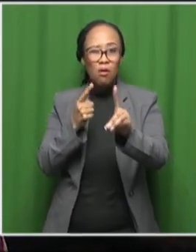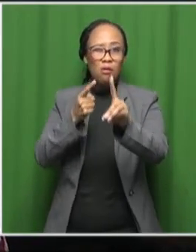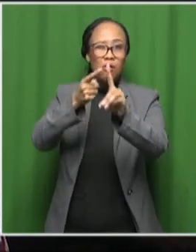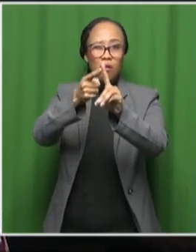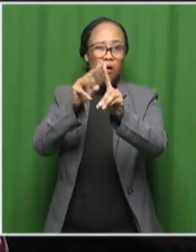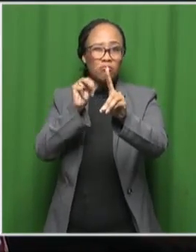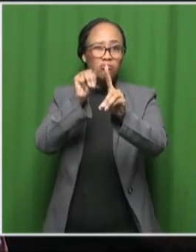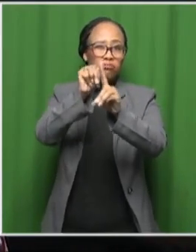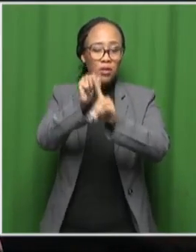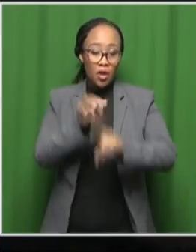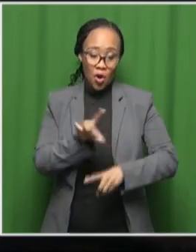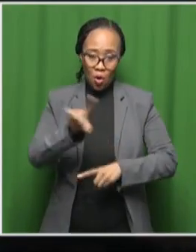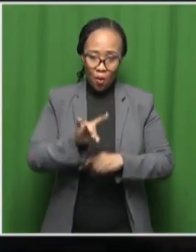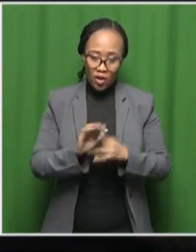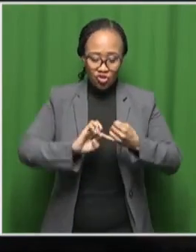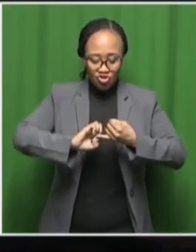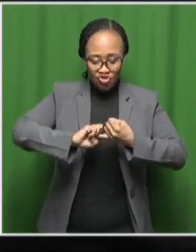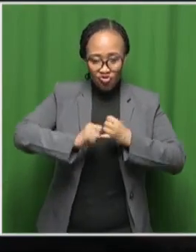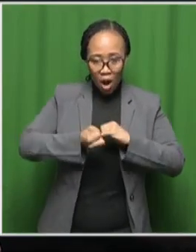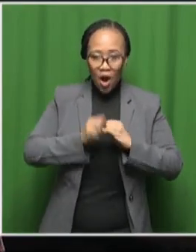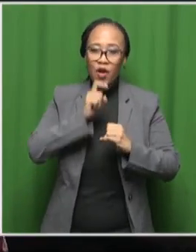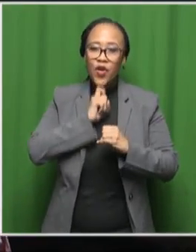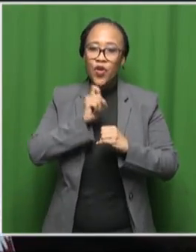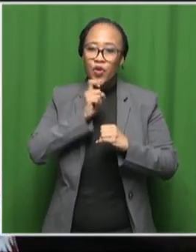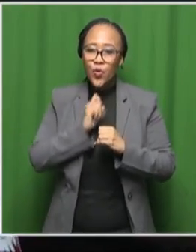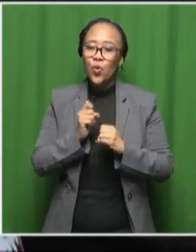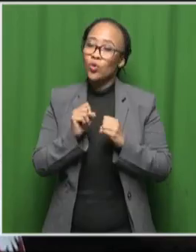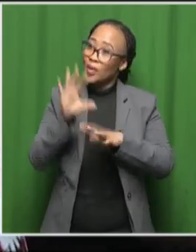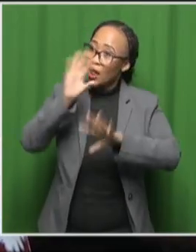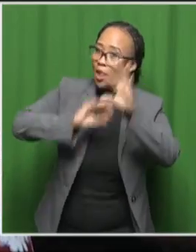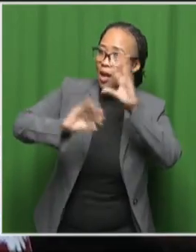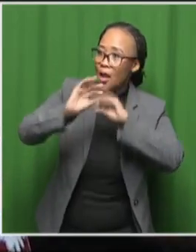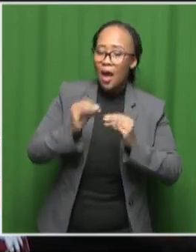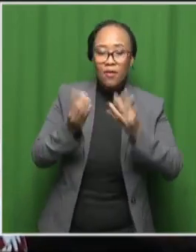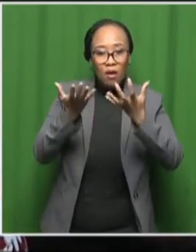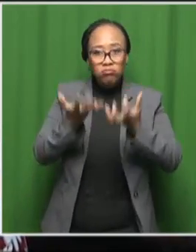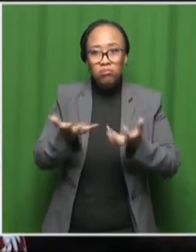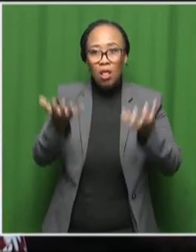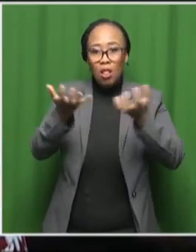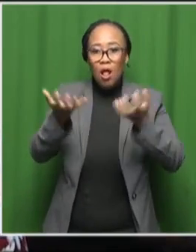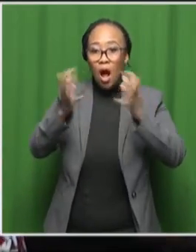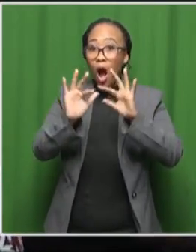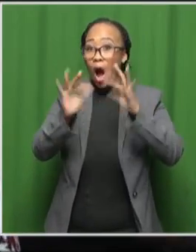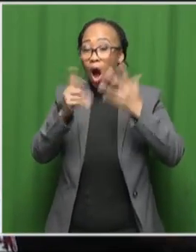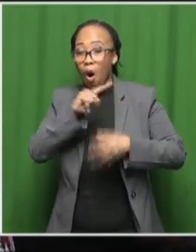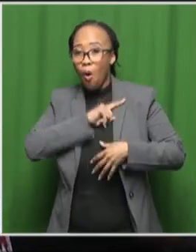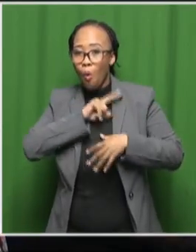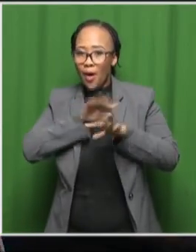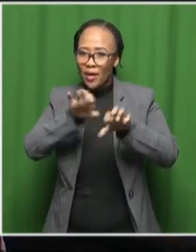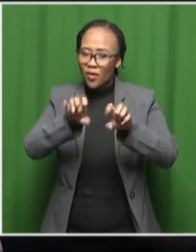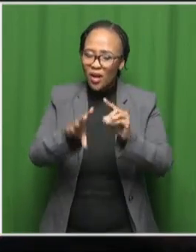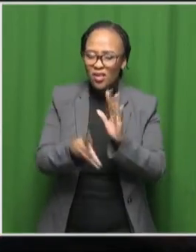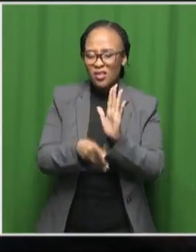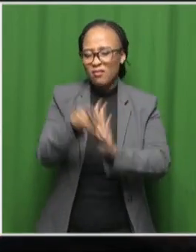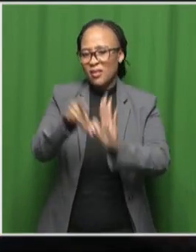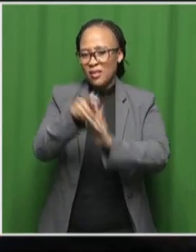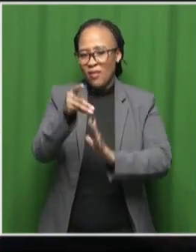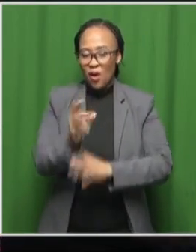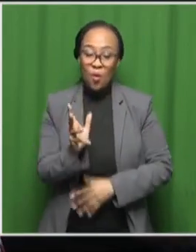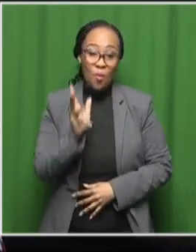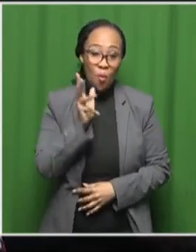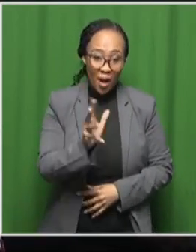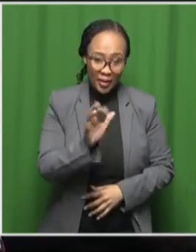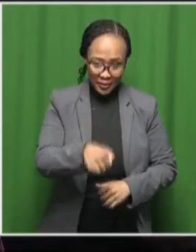essentially to try and to use astronomy and the tools and skills and astronomy for education and development so what we are trying to do